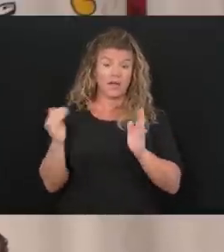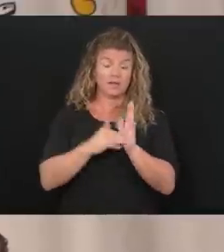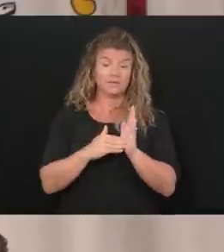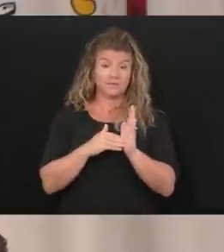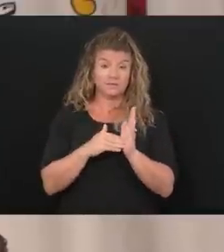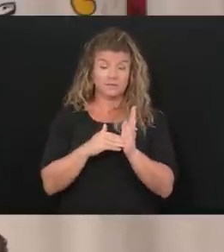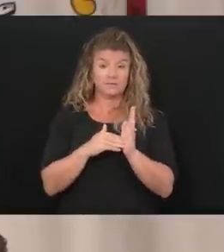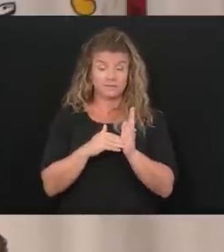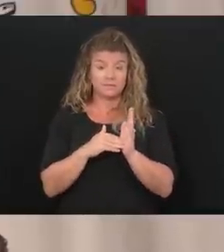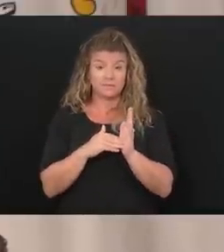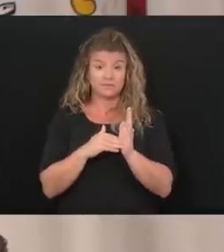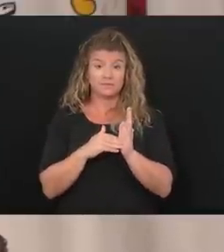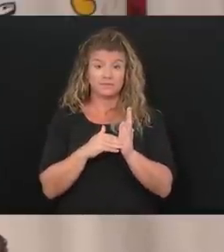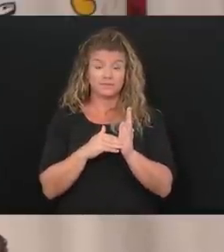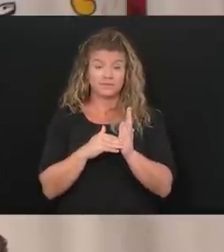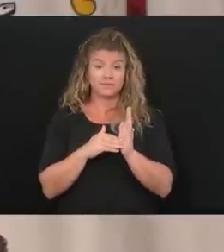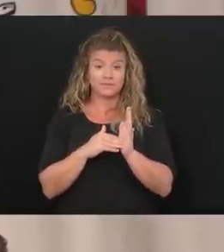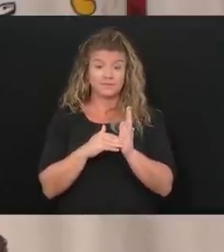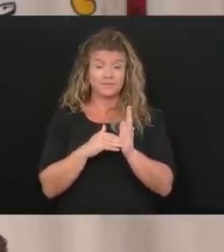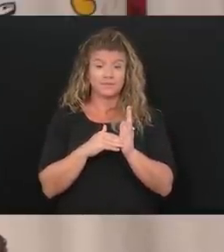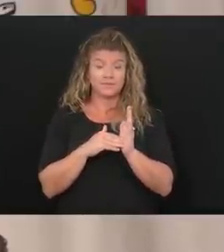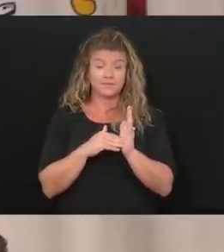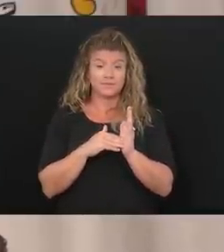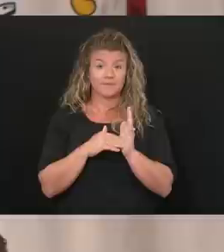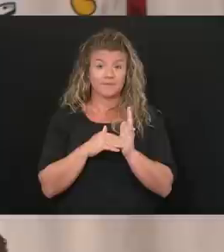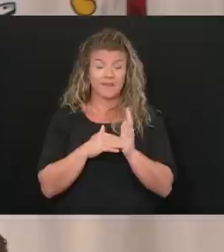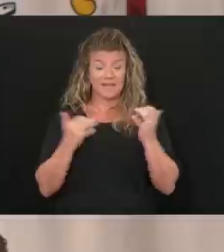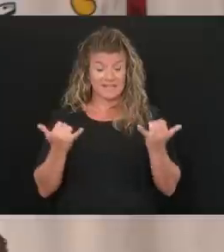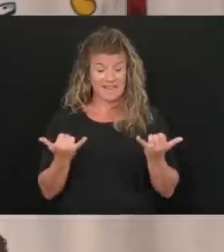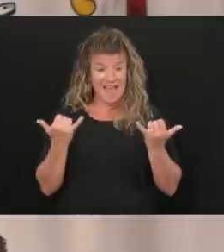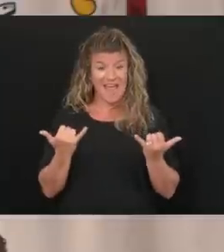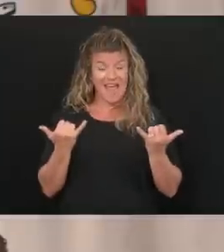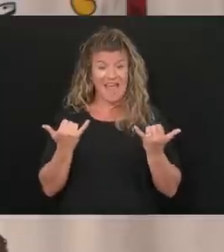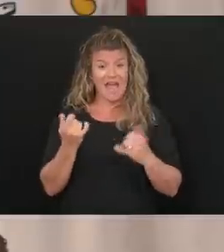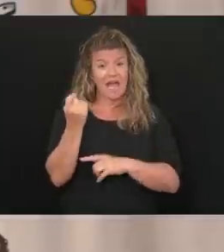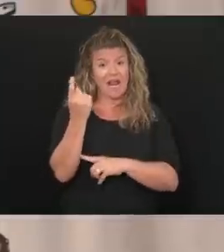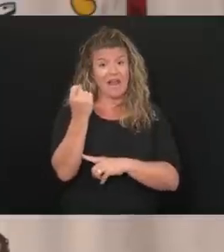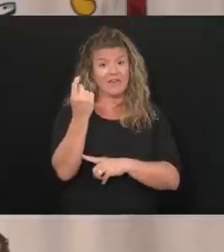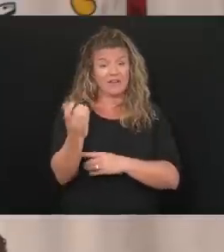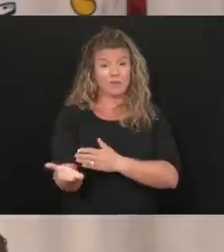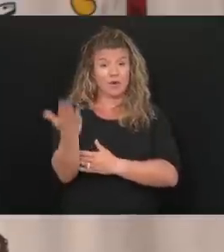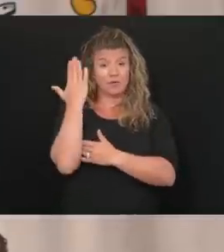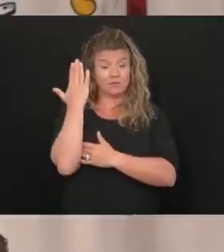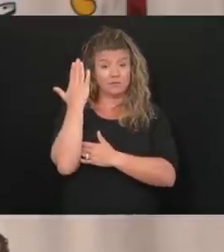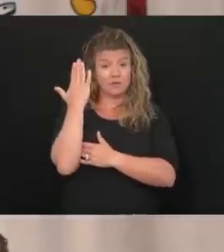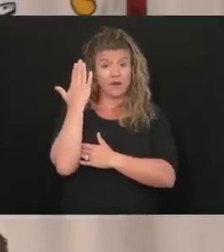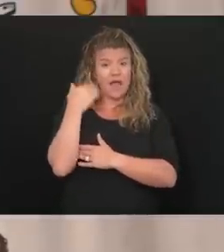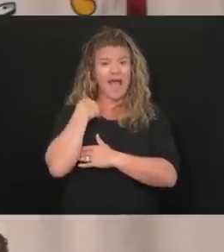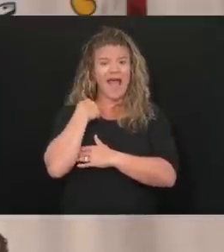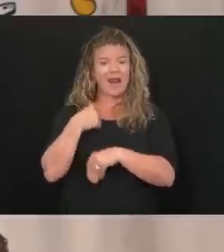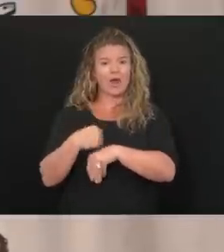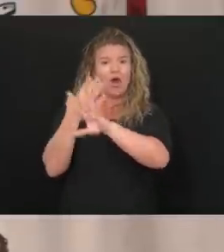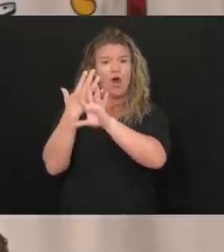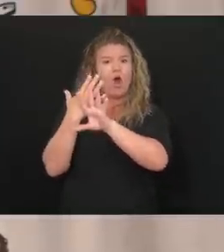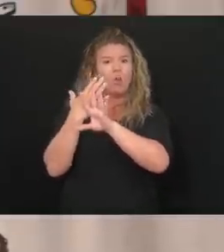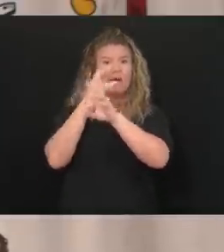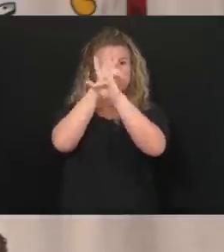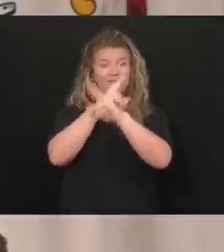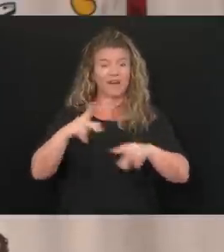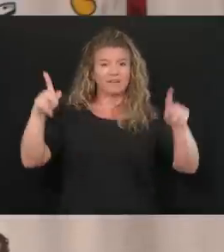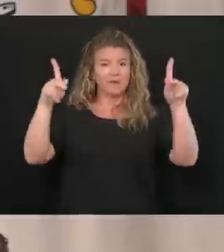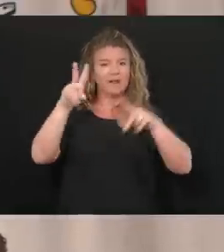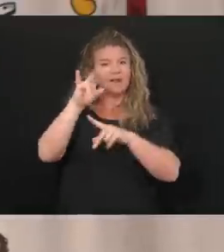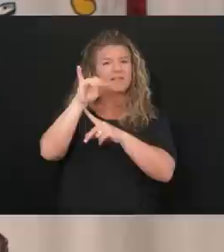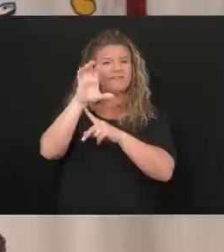You know, today at 11 o'clock this morning, I was on a call with the vice president. You know, it's a